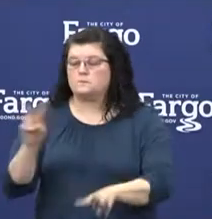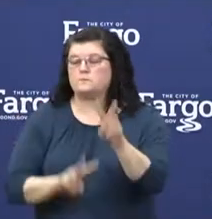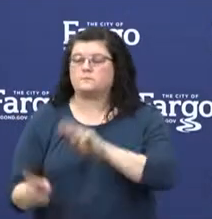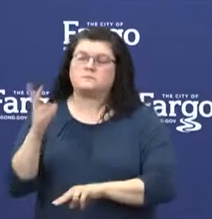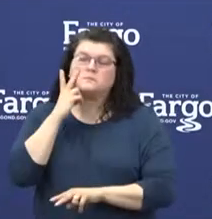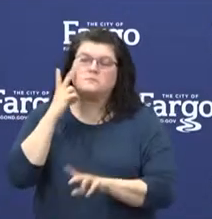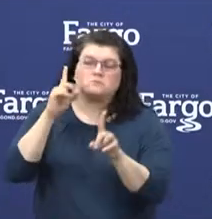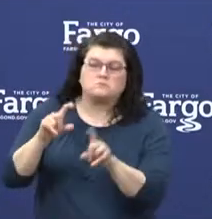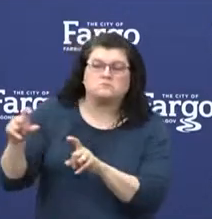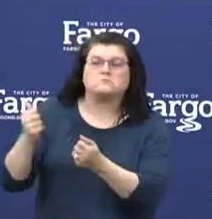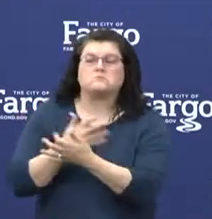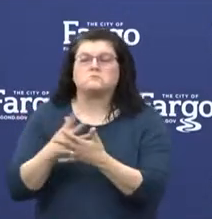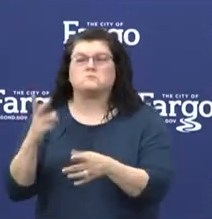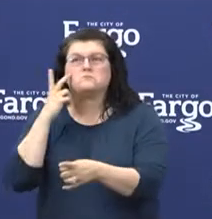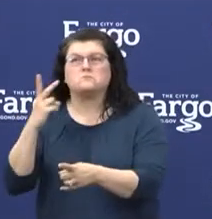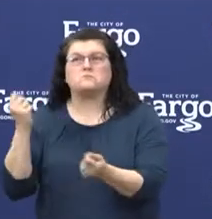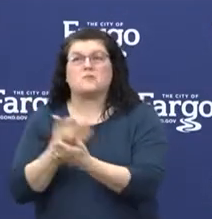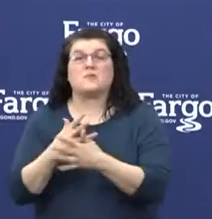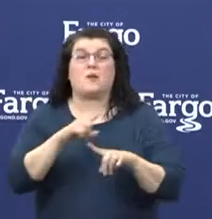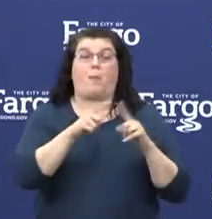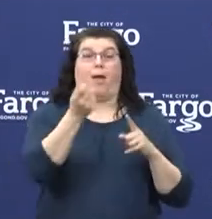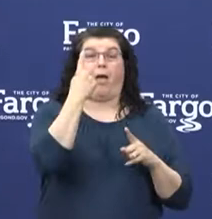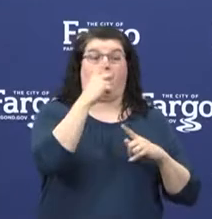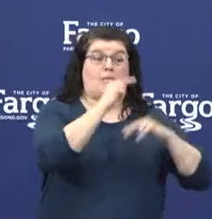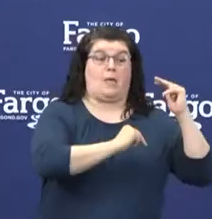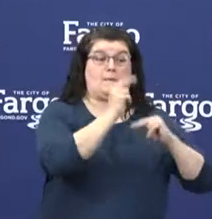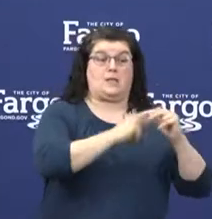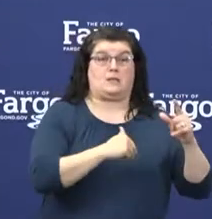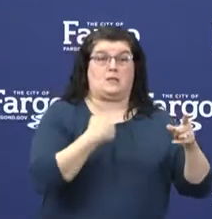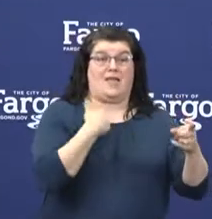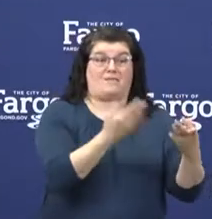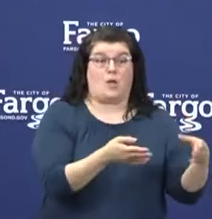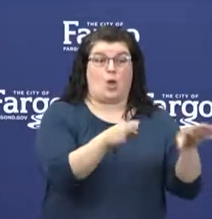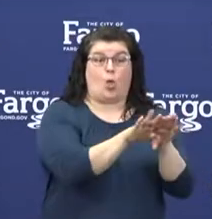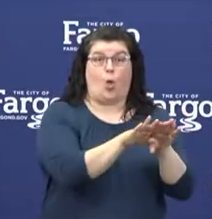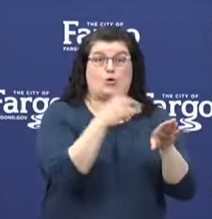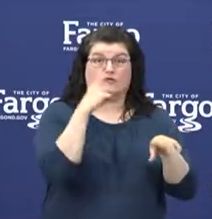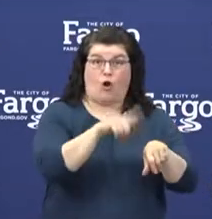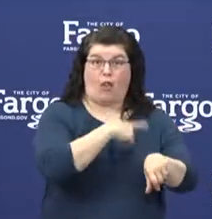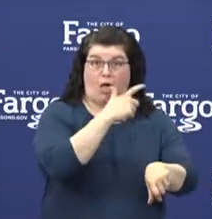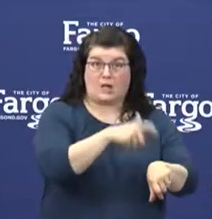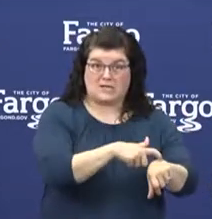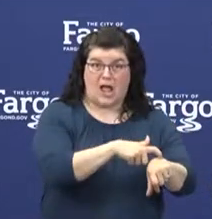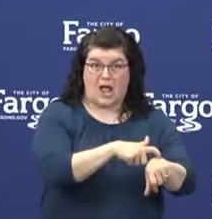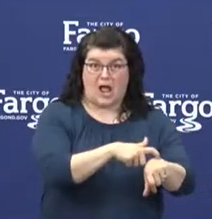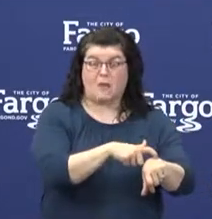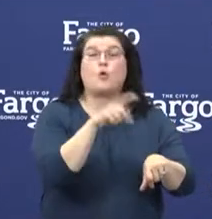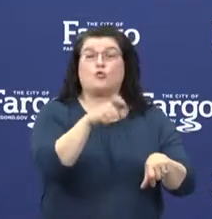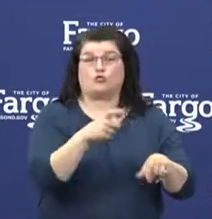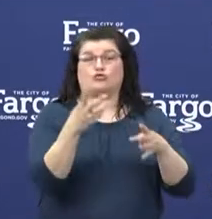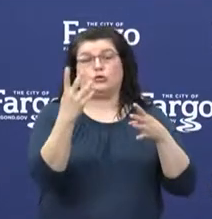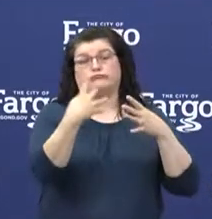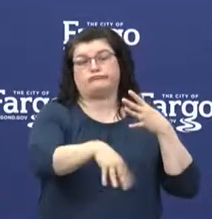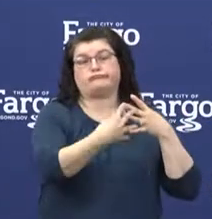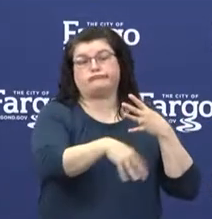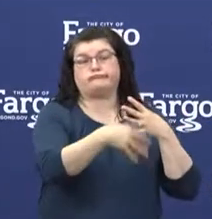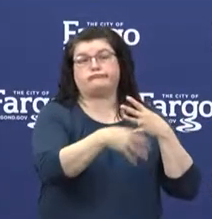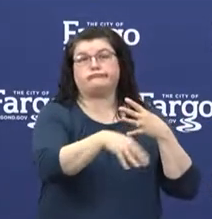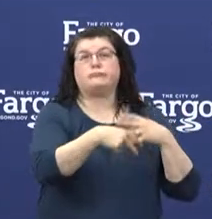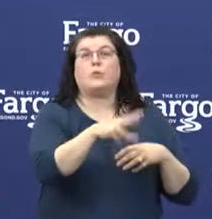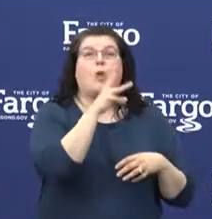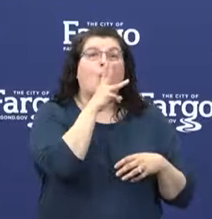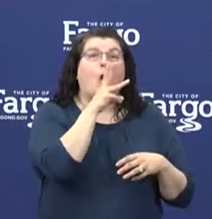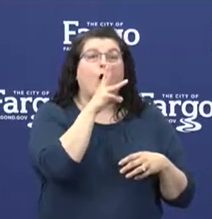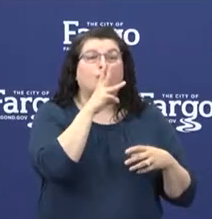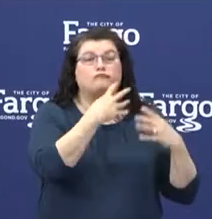basis, water systems within buildings that have been closed for a prolonged period should be flushed to ensure